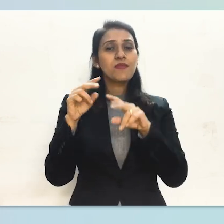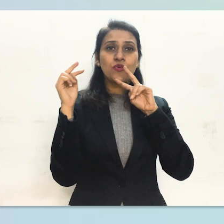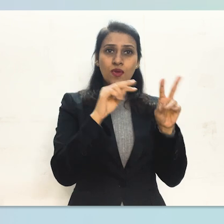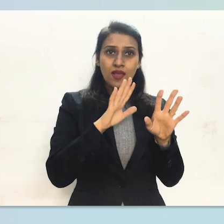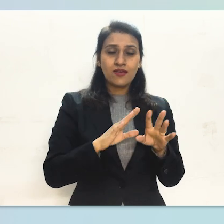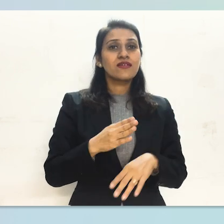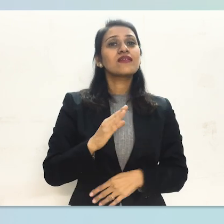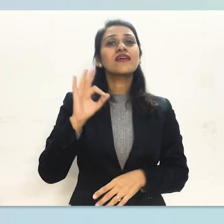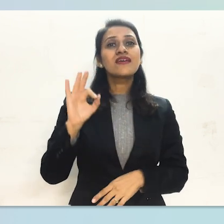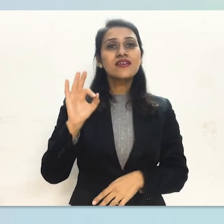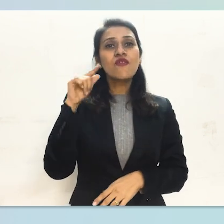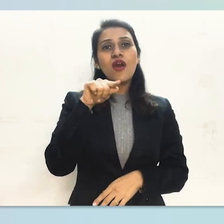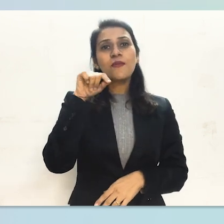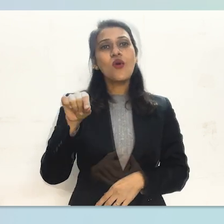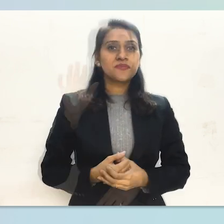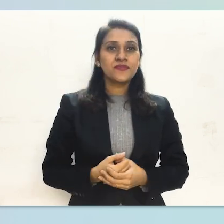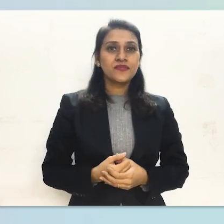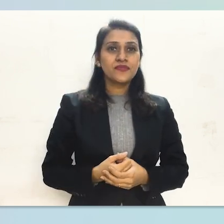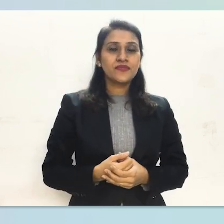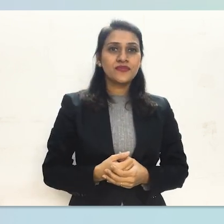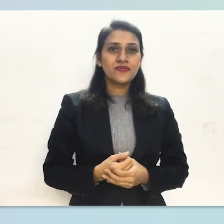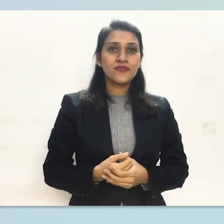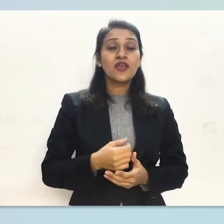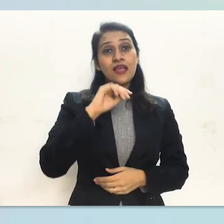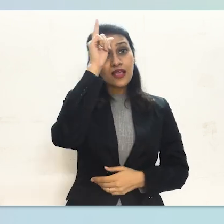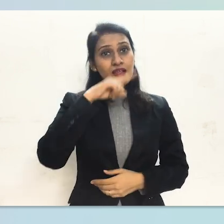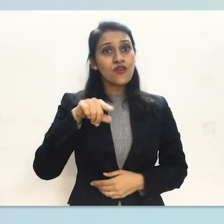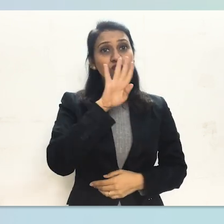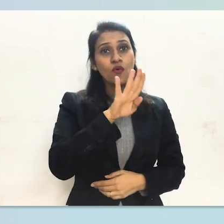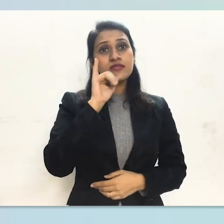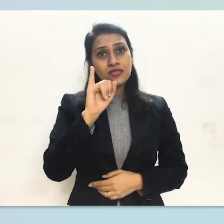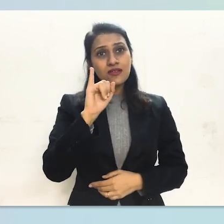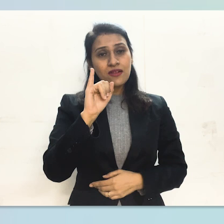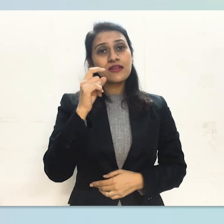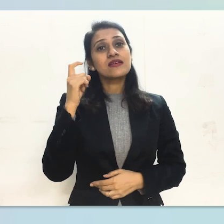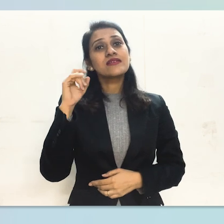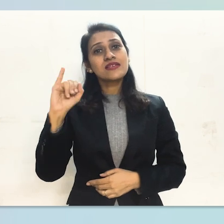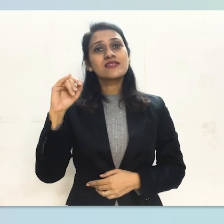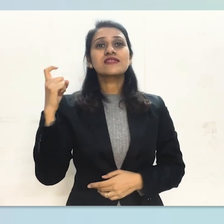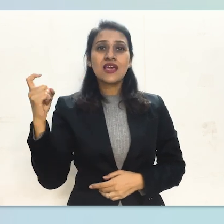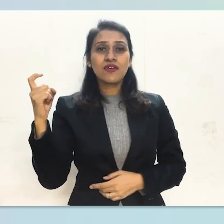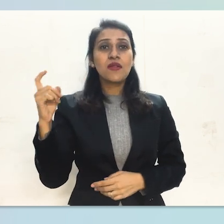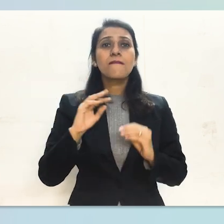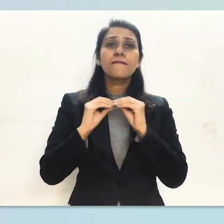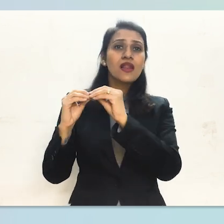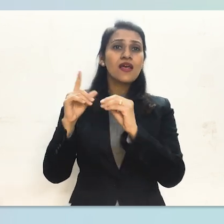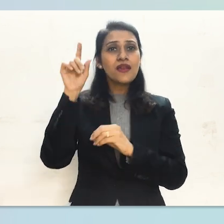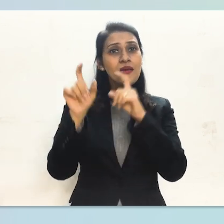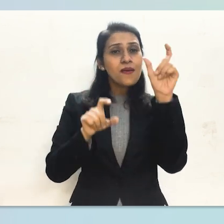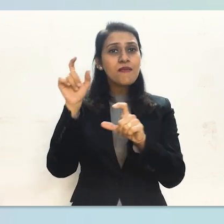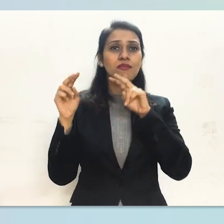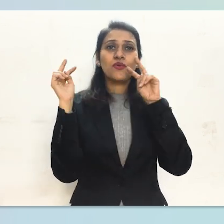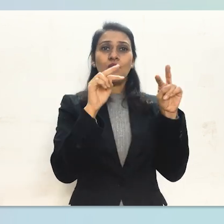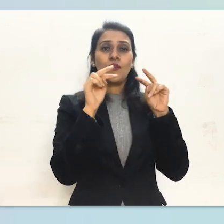the world's largest audiences on all of these platforms. So the way you create social media content can make an